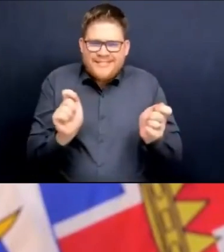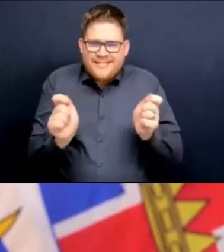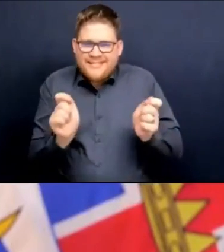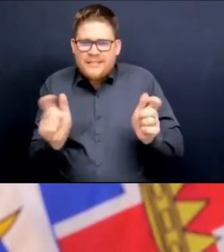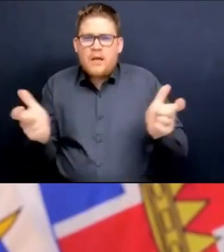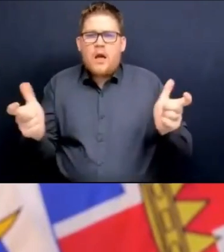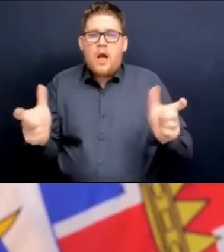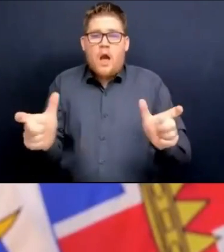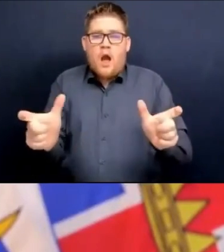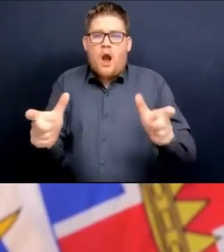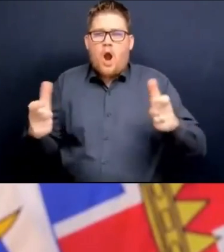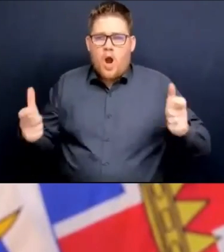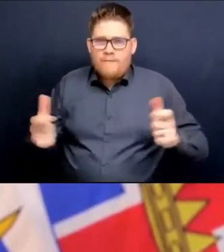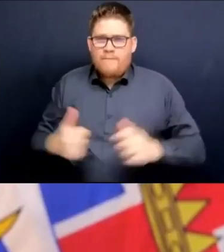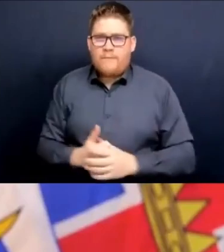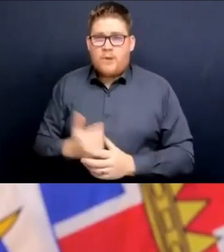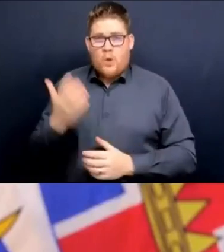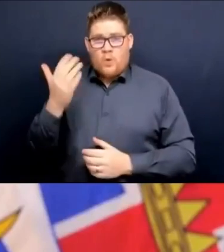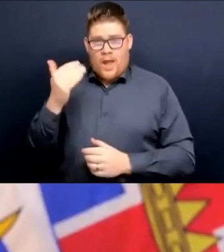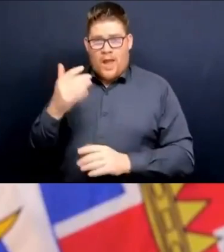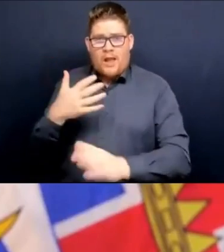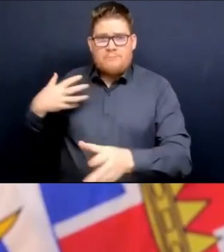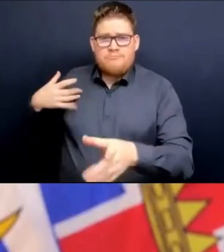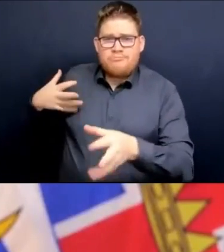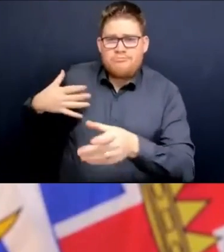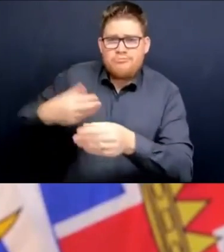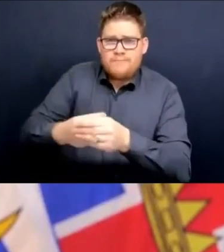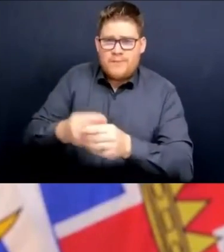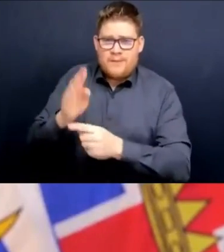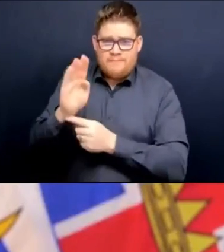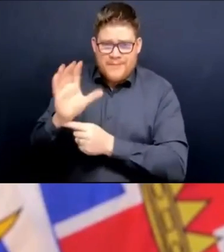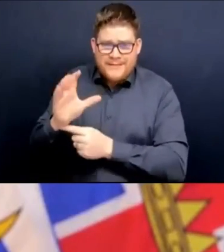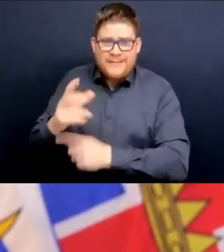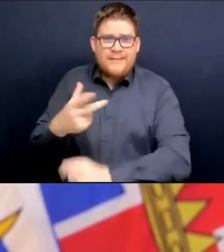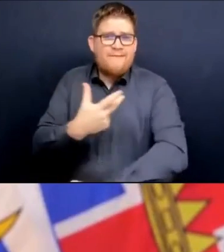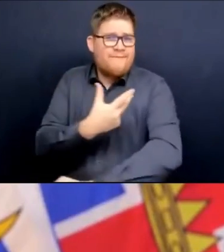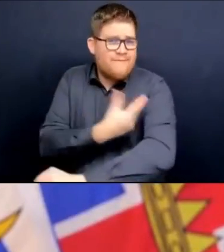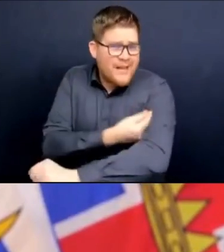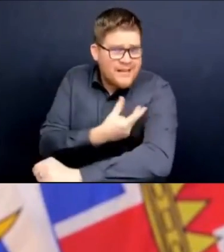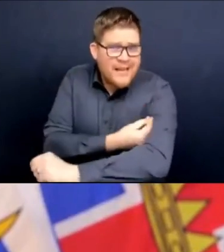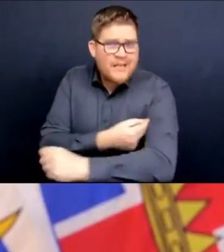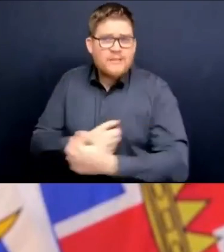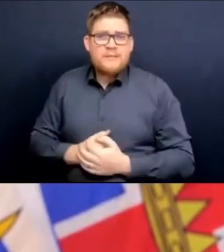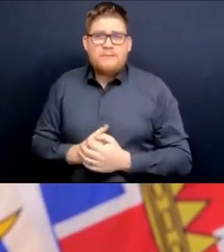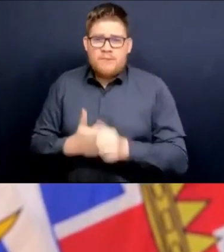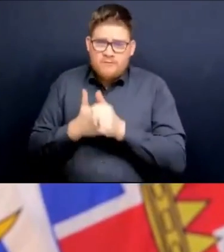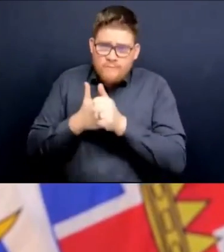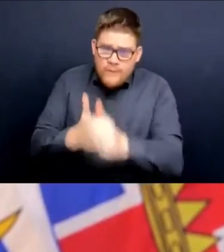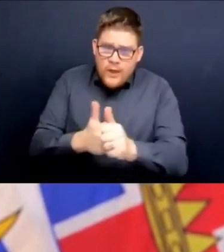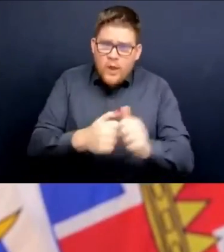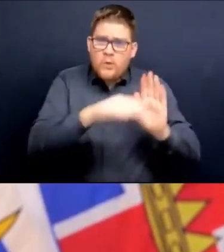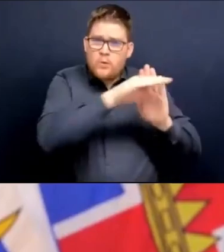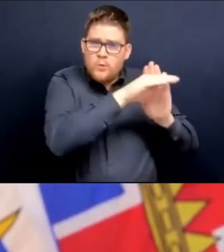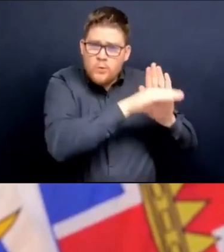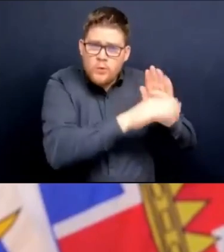vaccinated, to follow all of the public health measures and to take steps to protect ourselves and those around us.